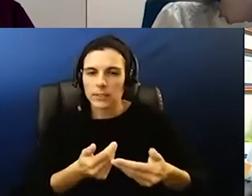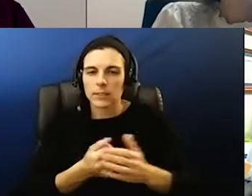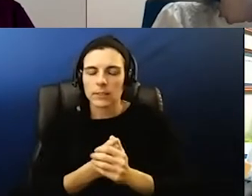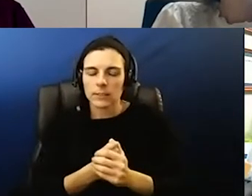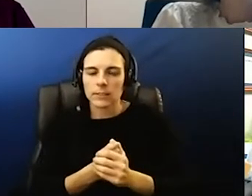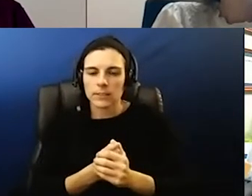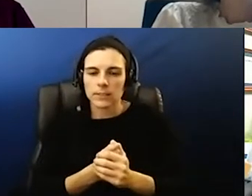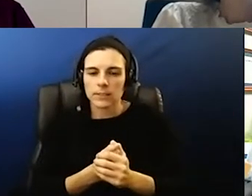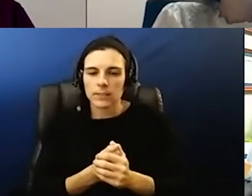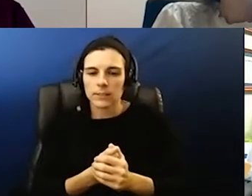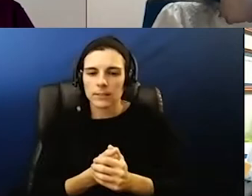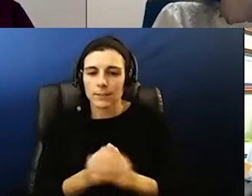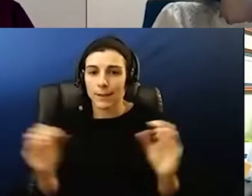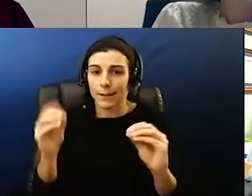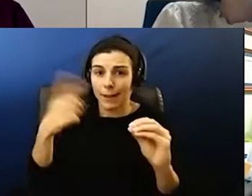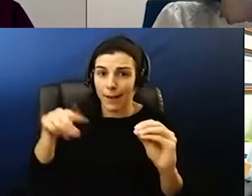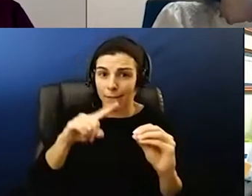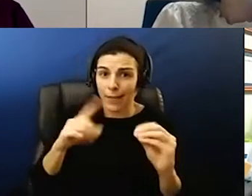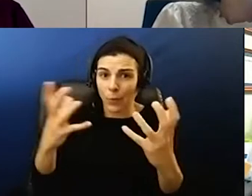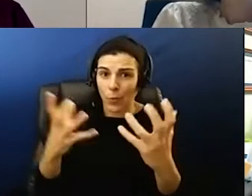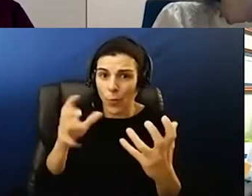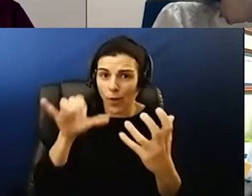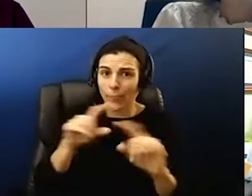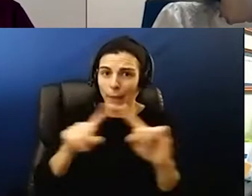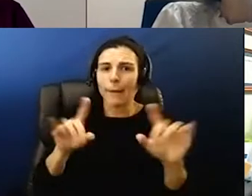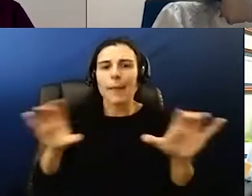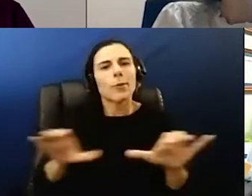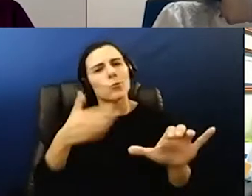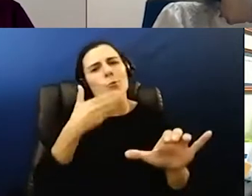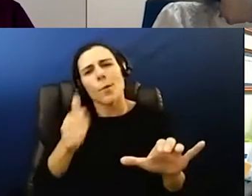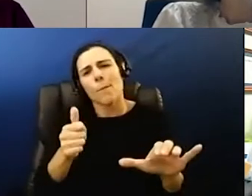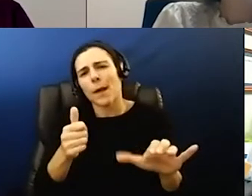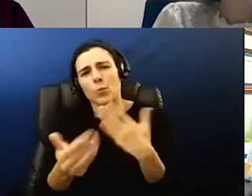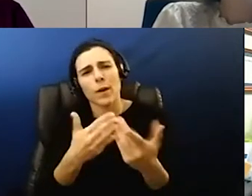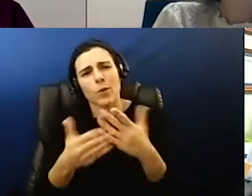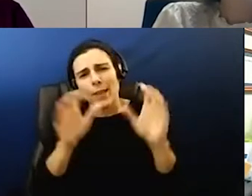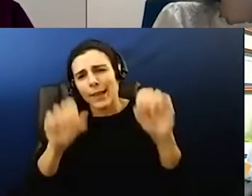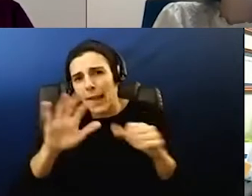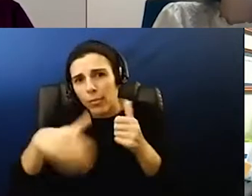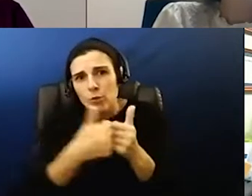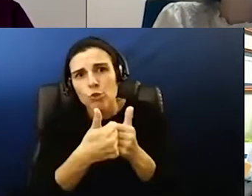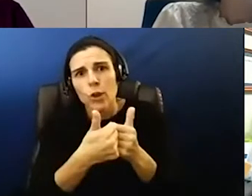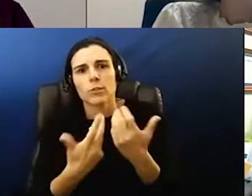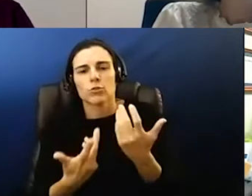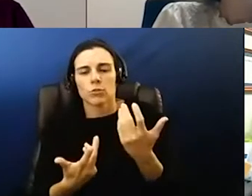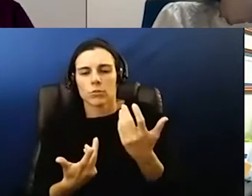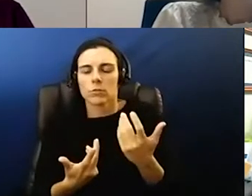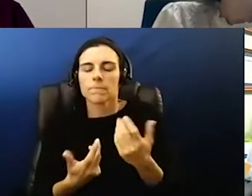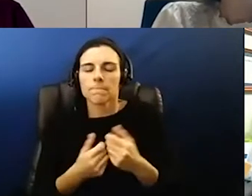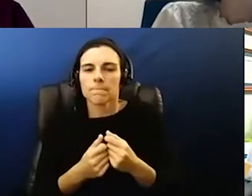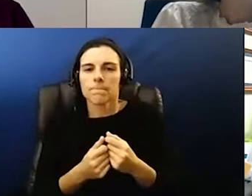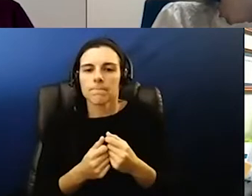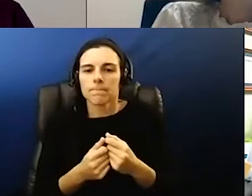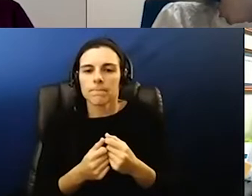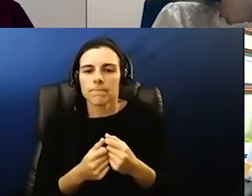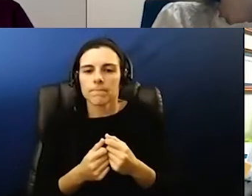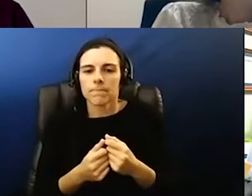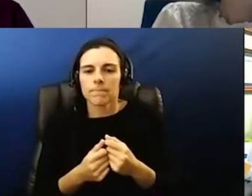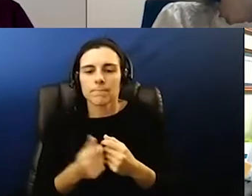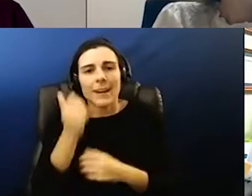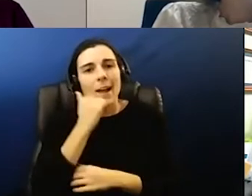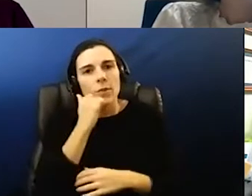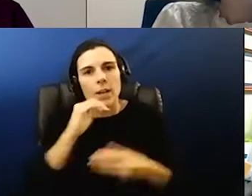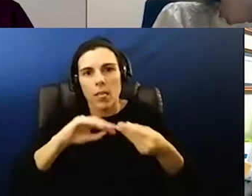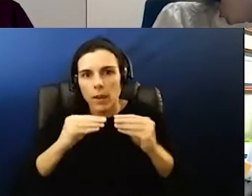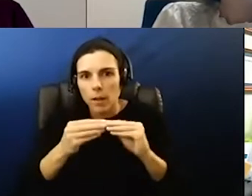would choose however they're they're doing the very best they can with with the challenges that are put in front of them but yes the numbers change on a daily